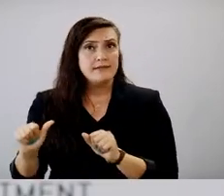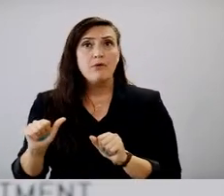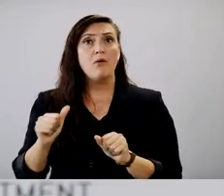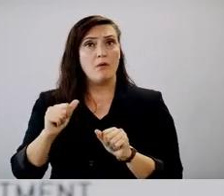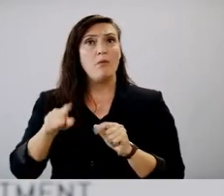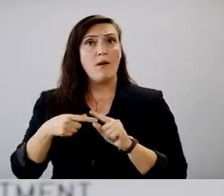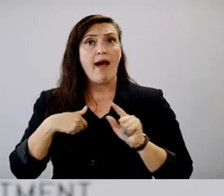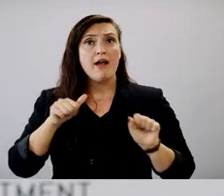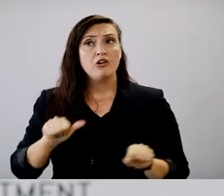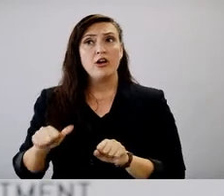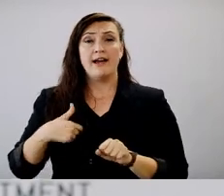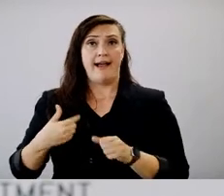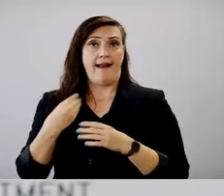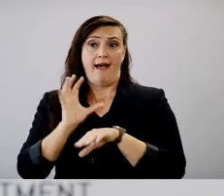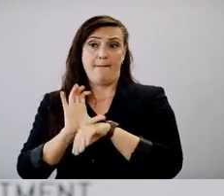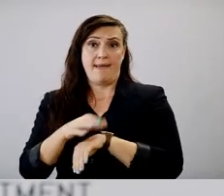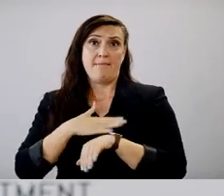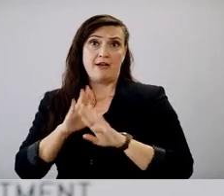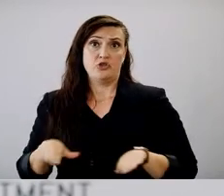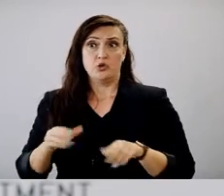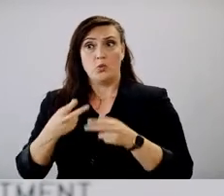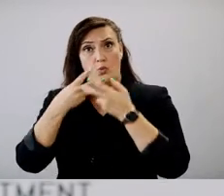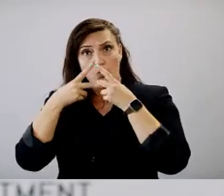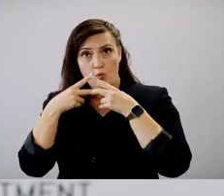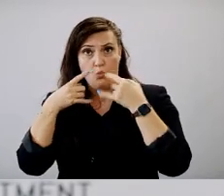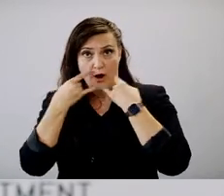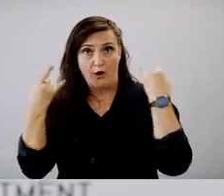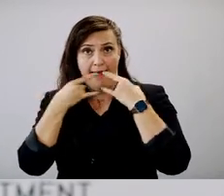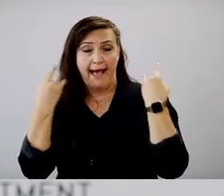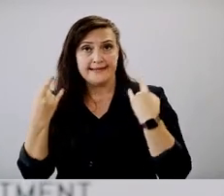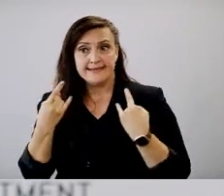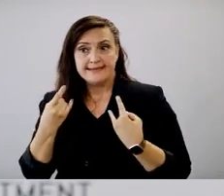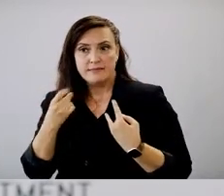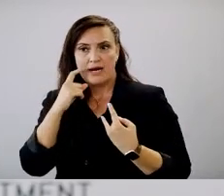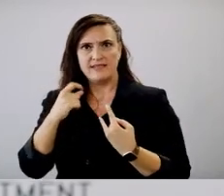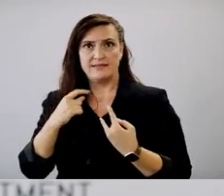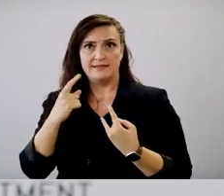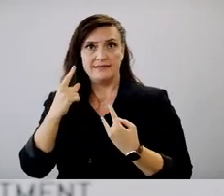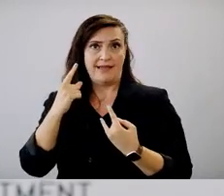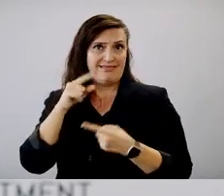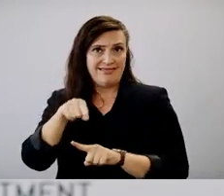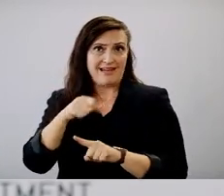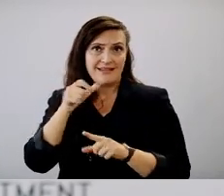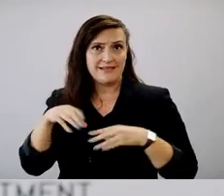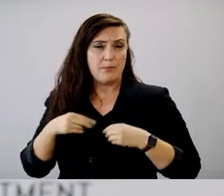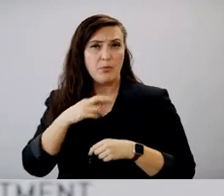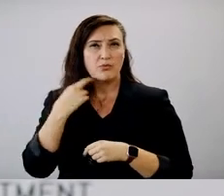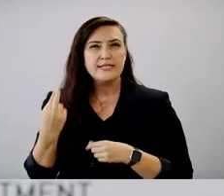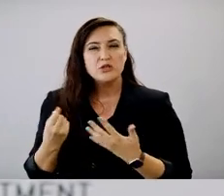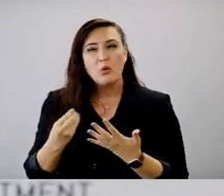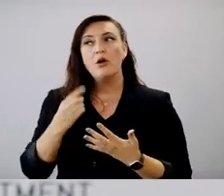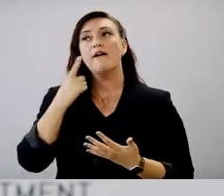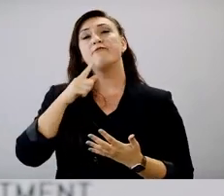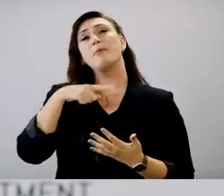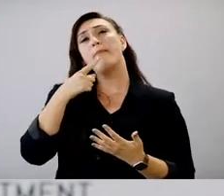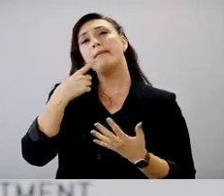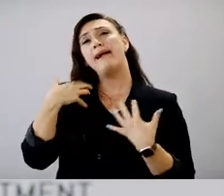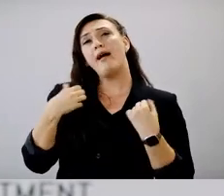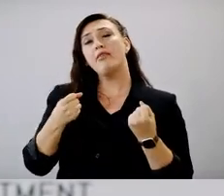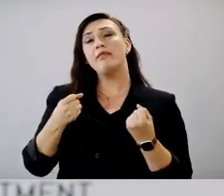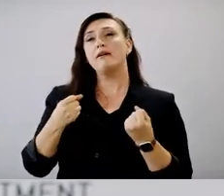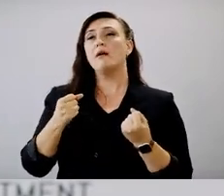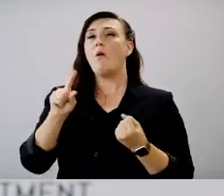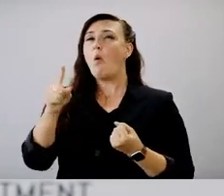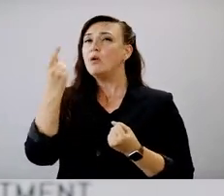Um, so I think, you know, we continue to keep our public health guidance the same. Rarely do we have the authority except in public health